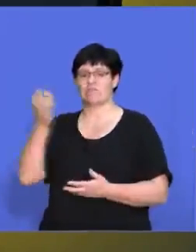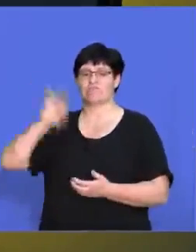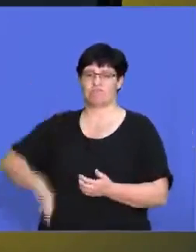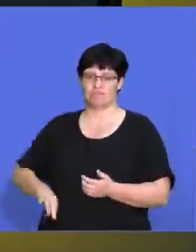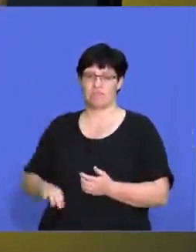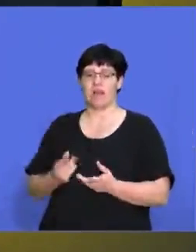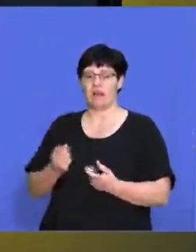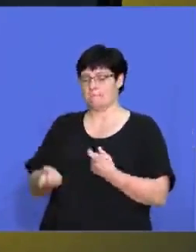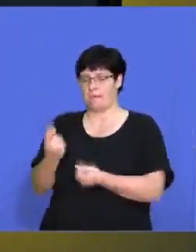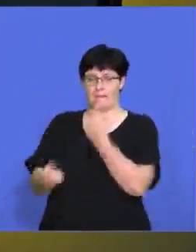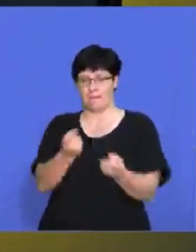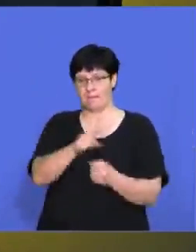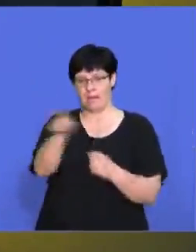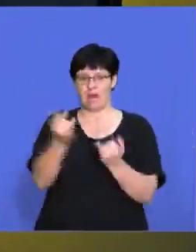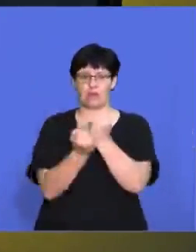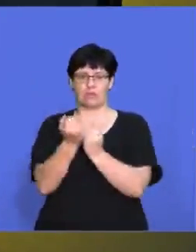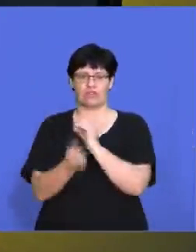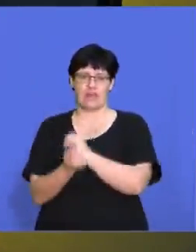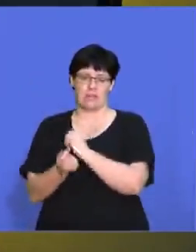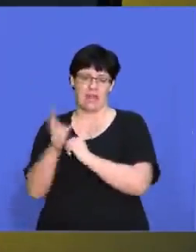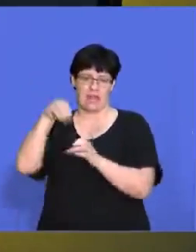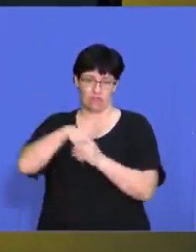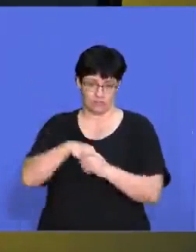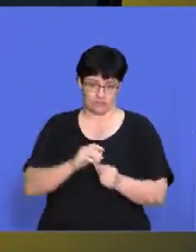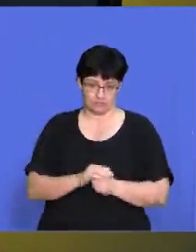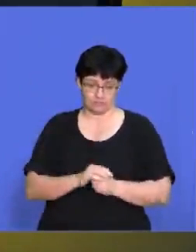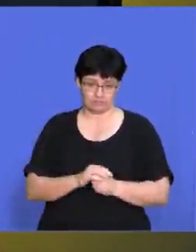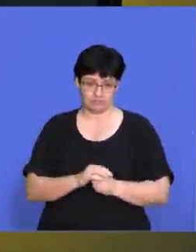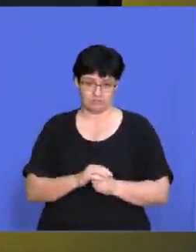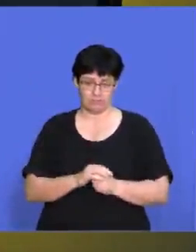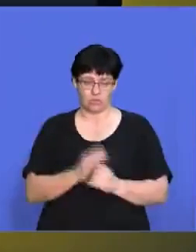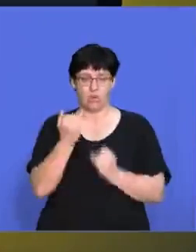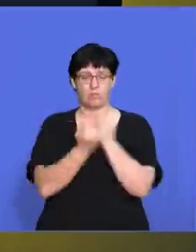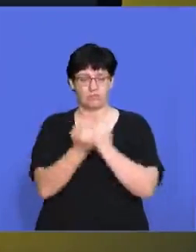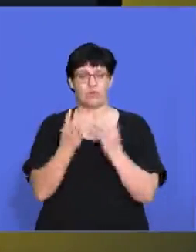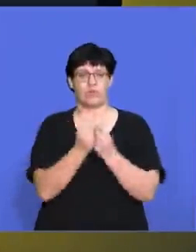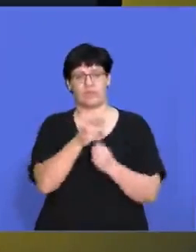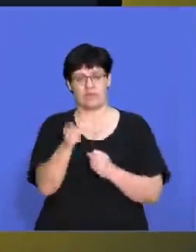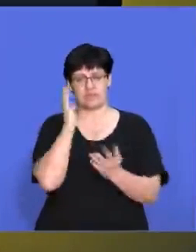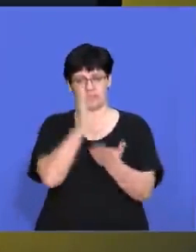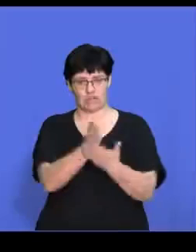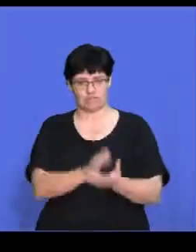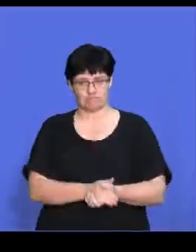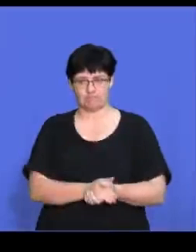for, for competitors to, to come in and to, to compete with, with you directly.